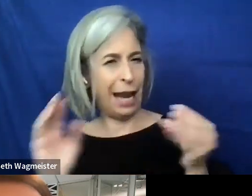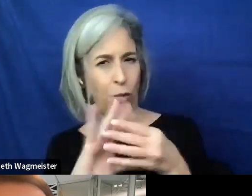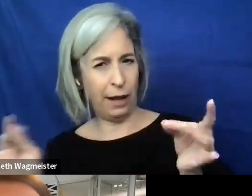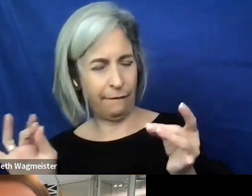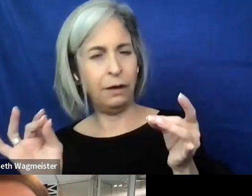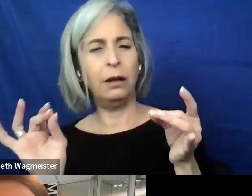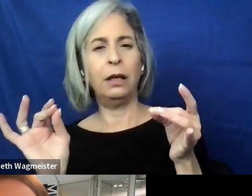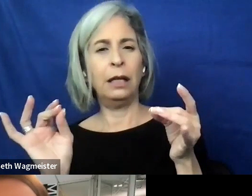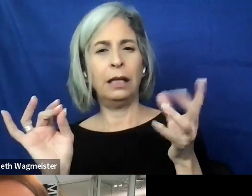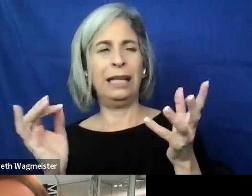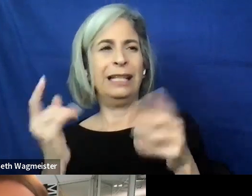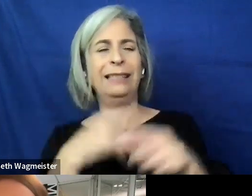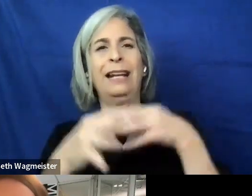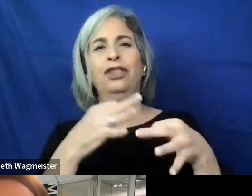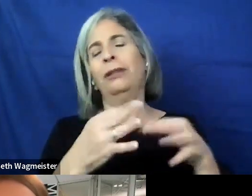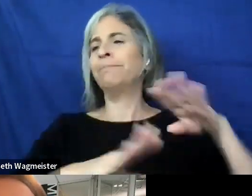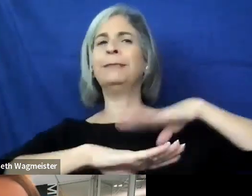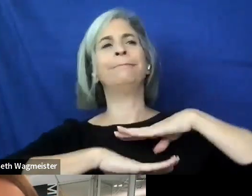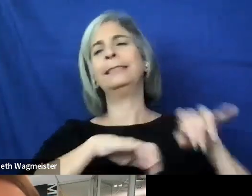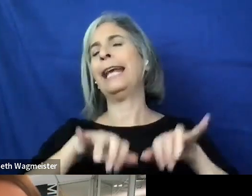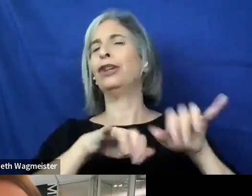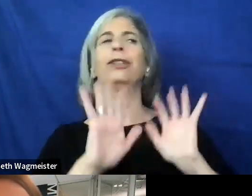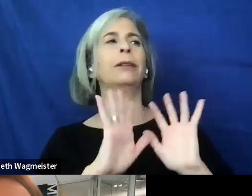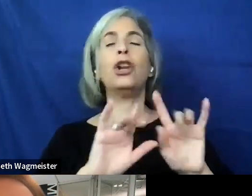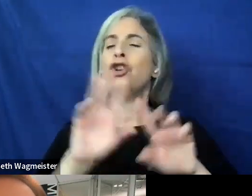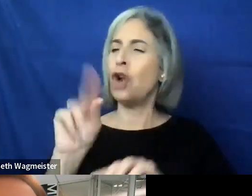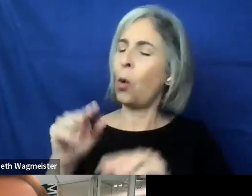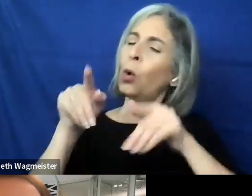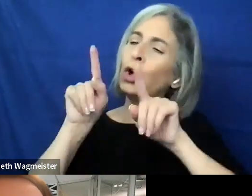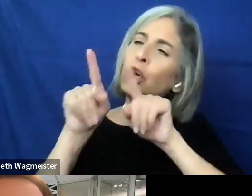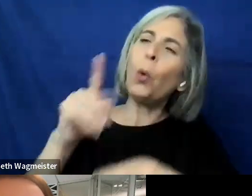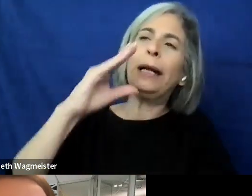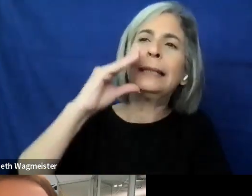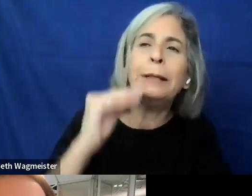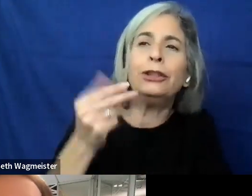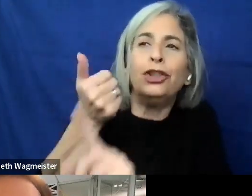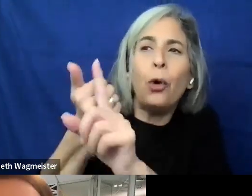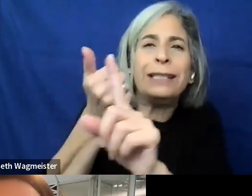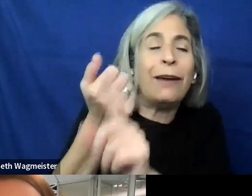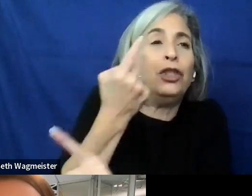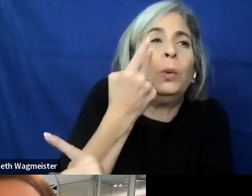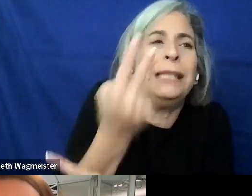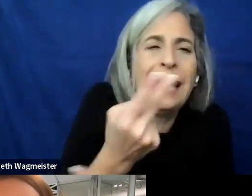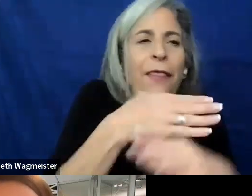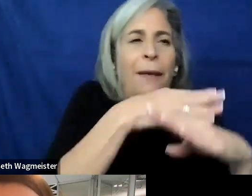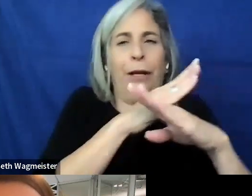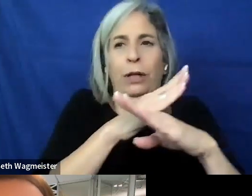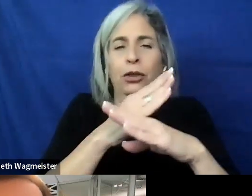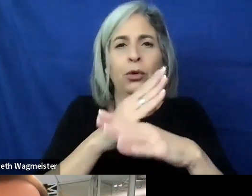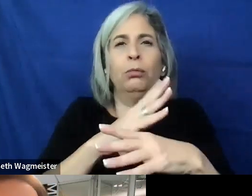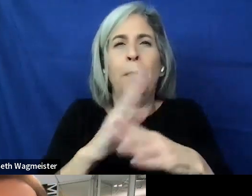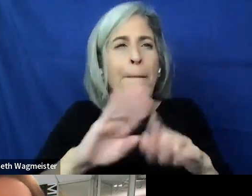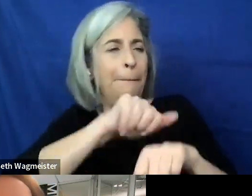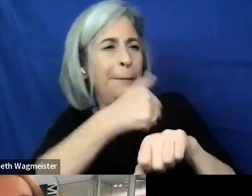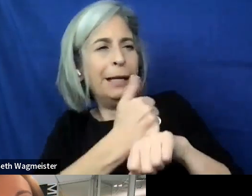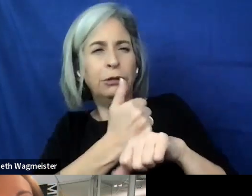compliance or conformance is a very different mindset to building it to actually build inclusive products. So I think spending time